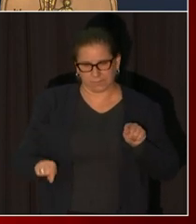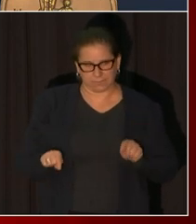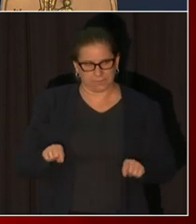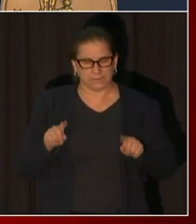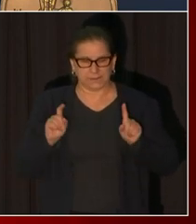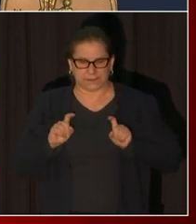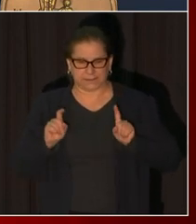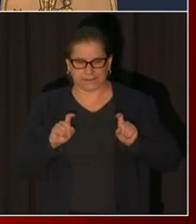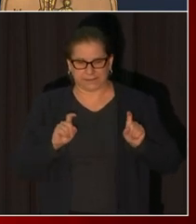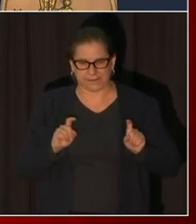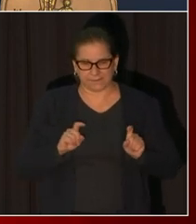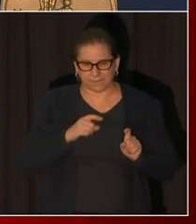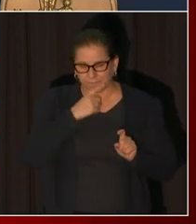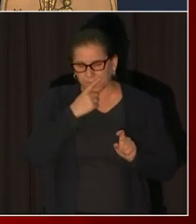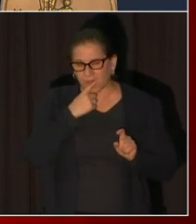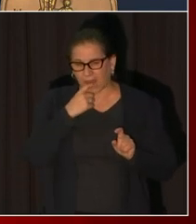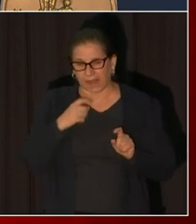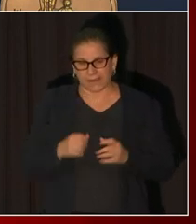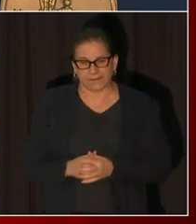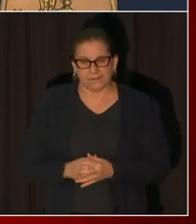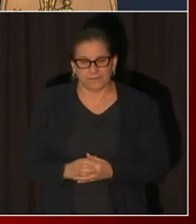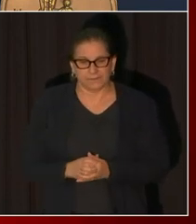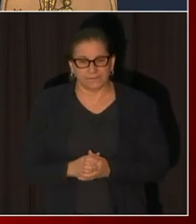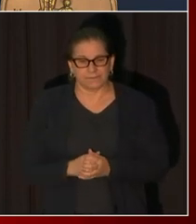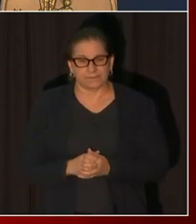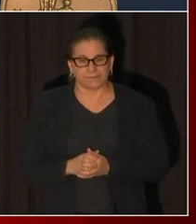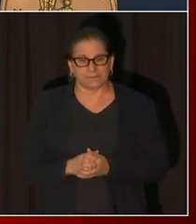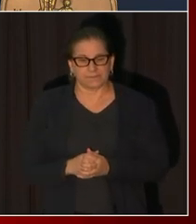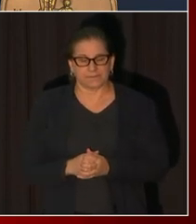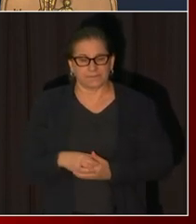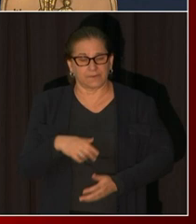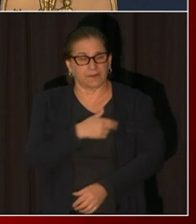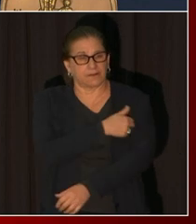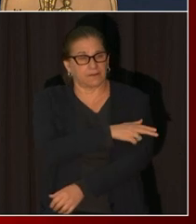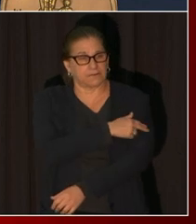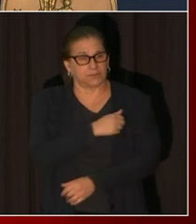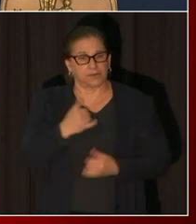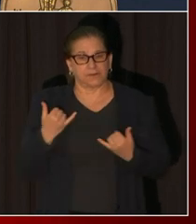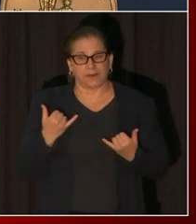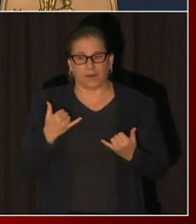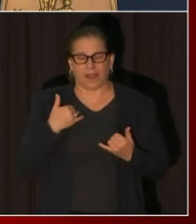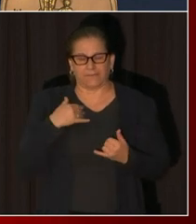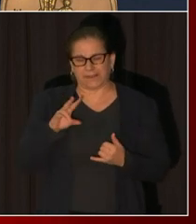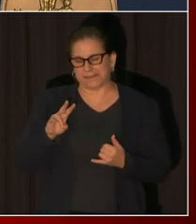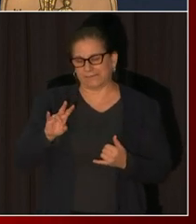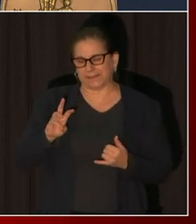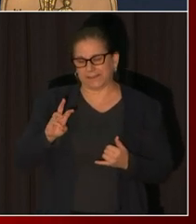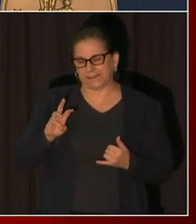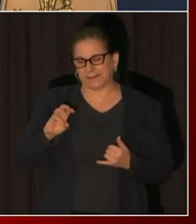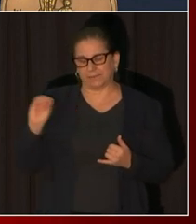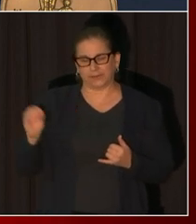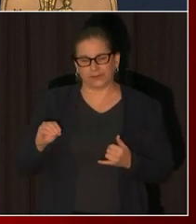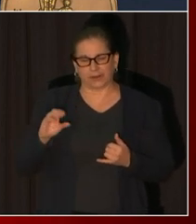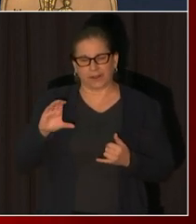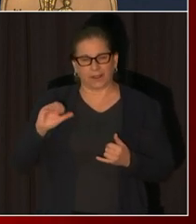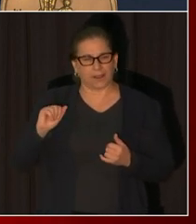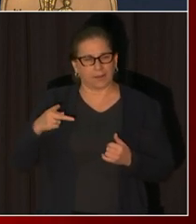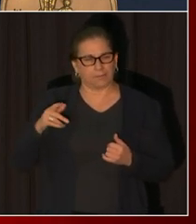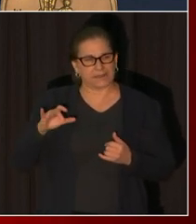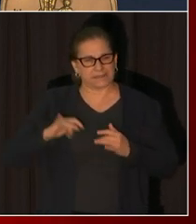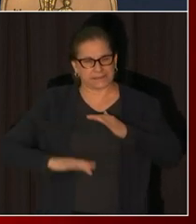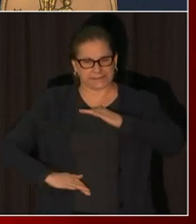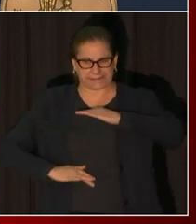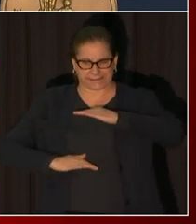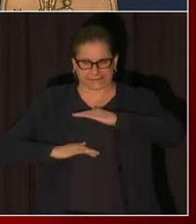76 percent of normal hospital capacity which means